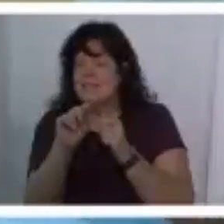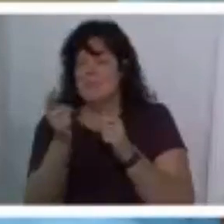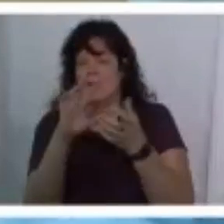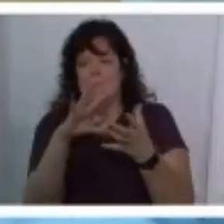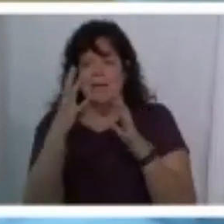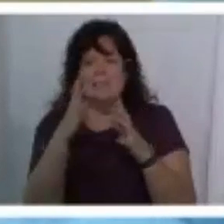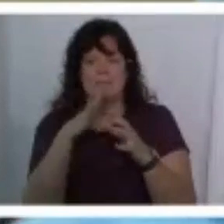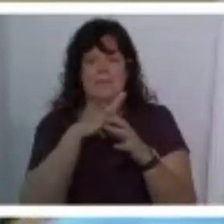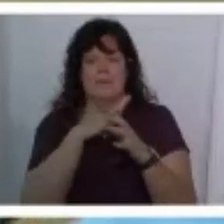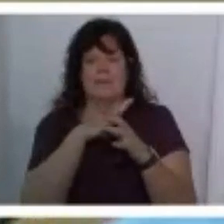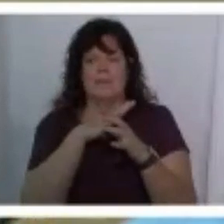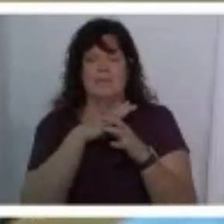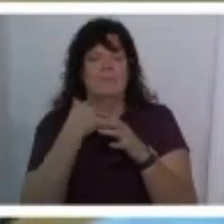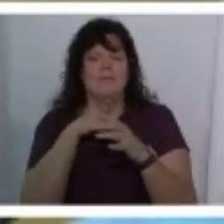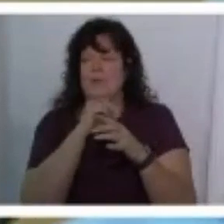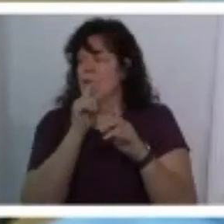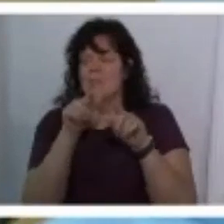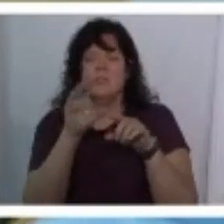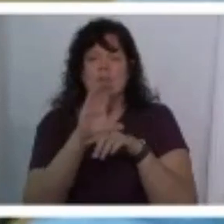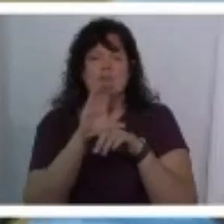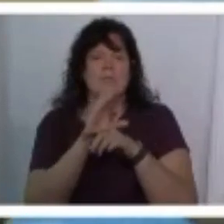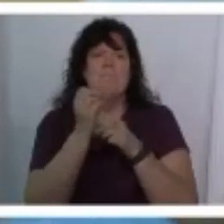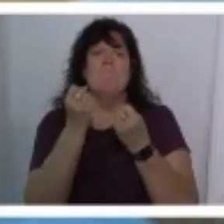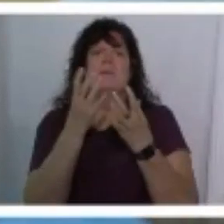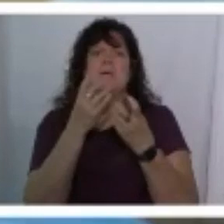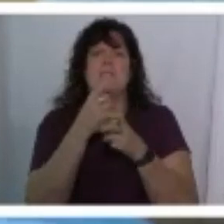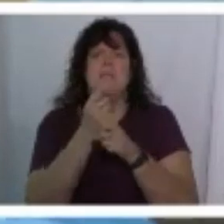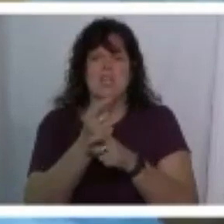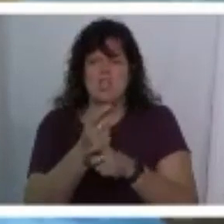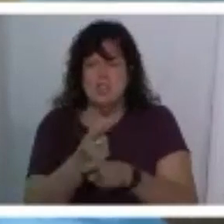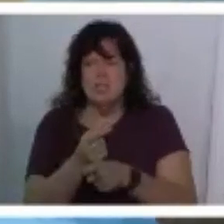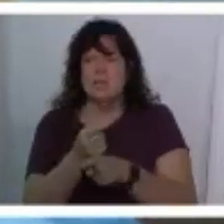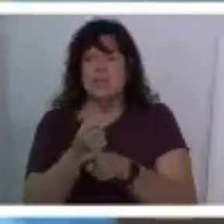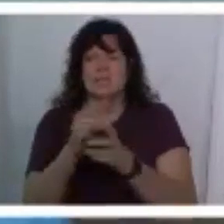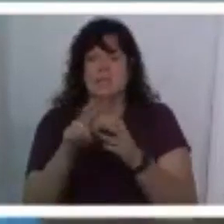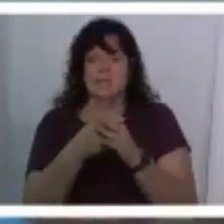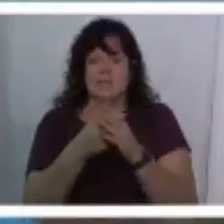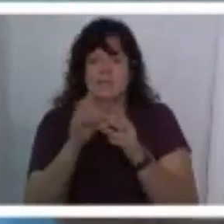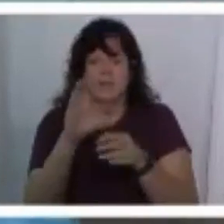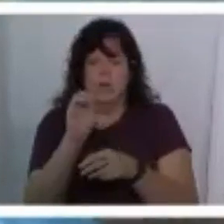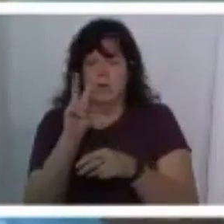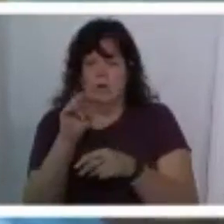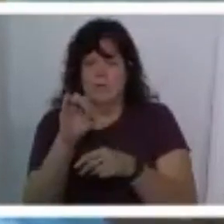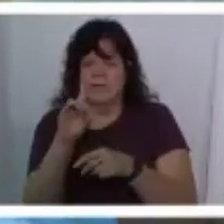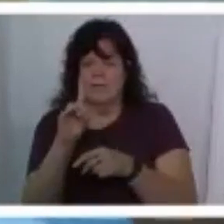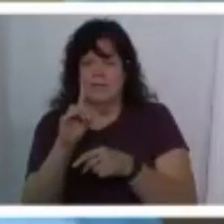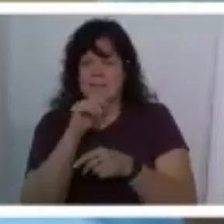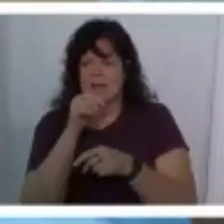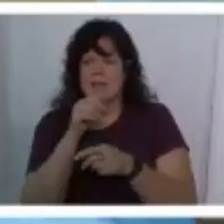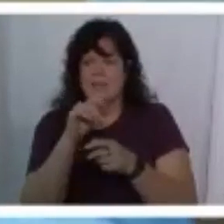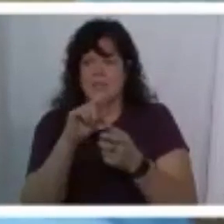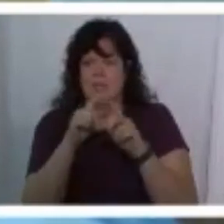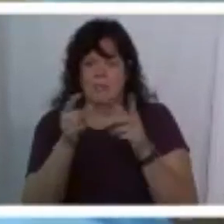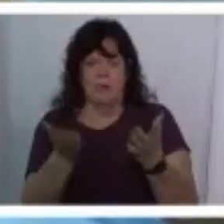and so we haven't been to church in like years and so they we started you know covid's it's not lifting but here we are uh